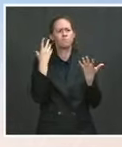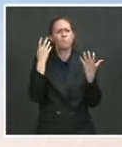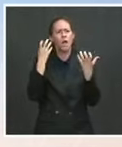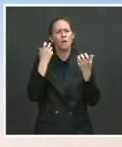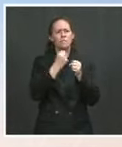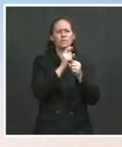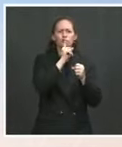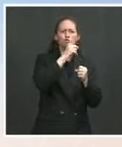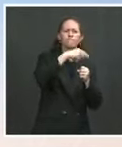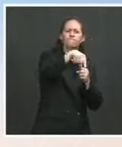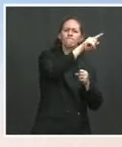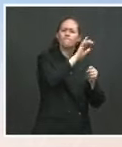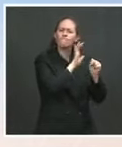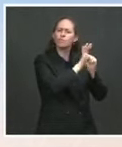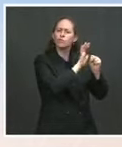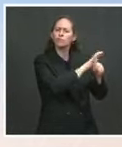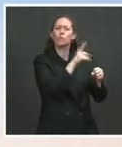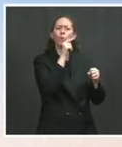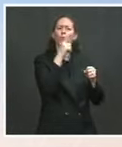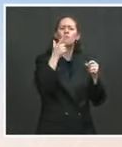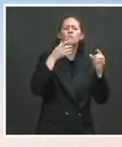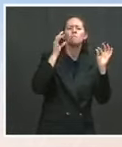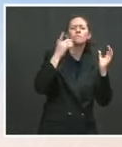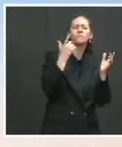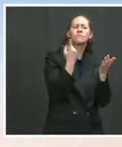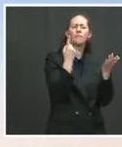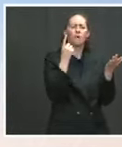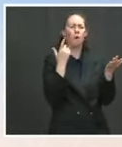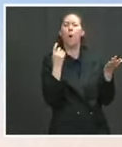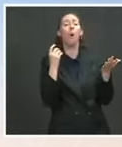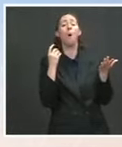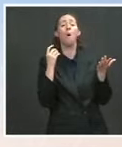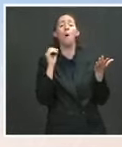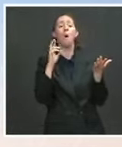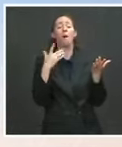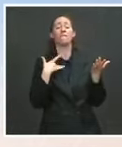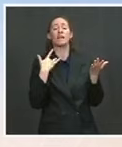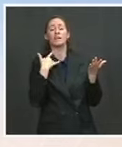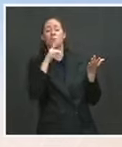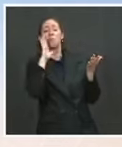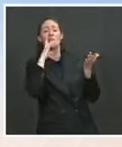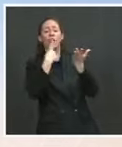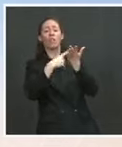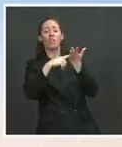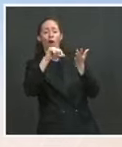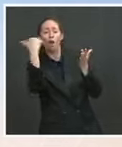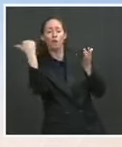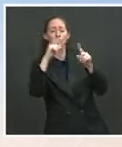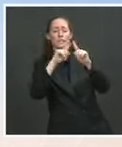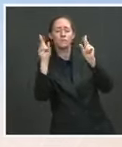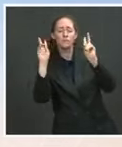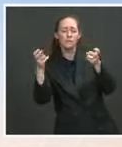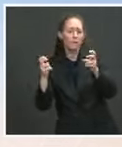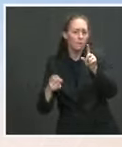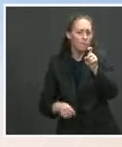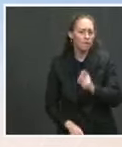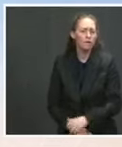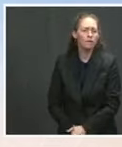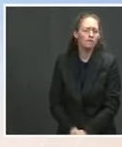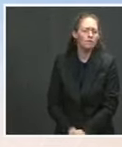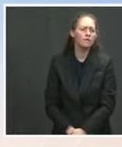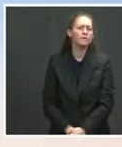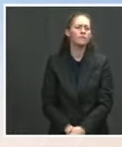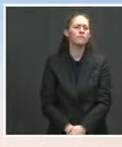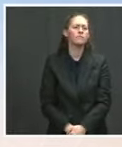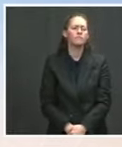sort of save those calls for other issues? Well, he's made clear what his view is on the mark